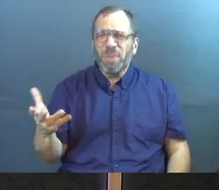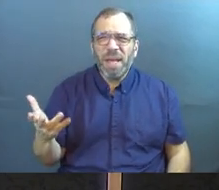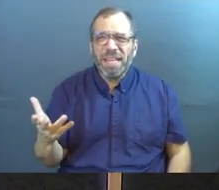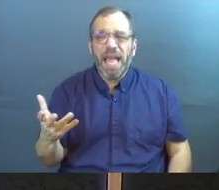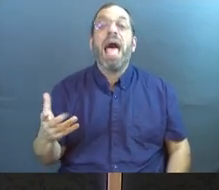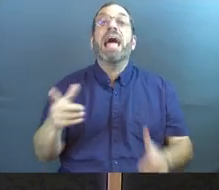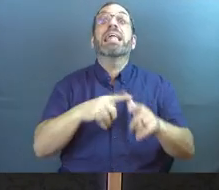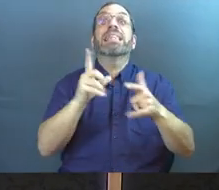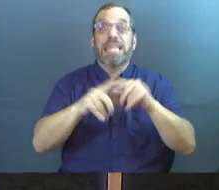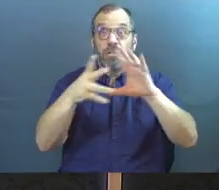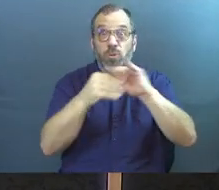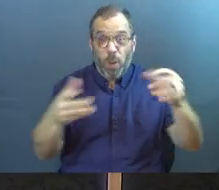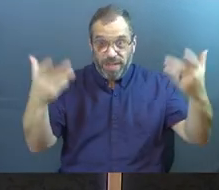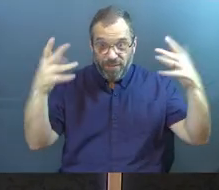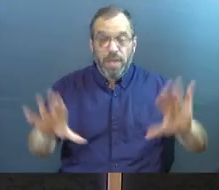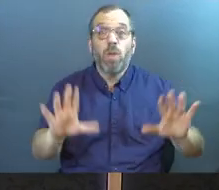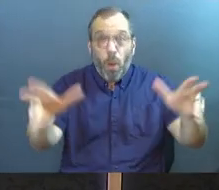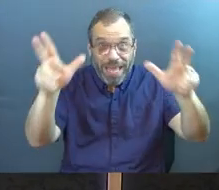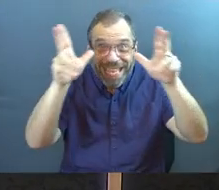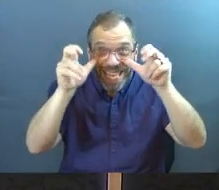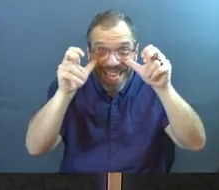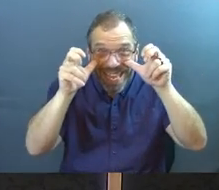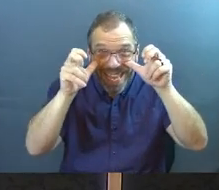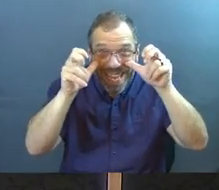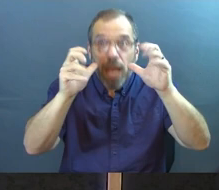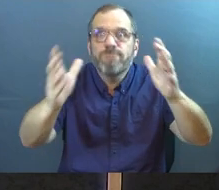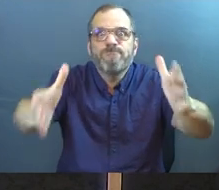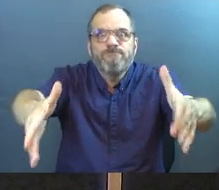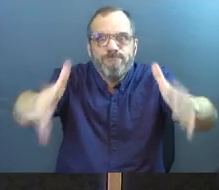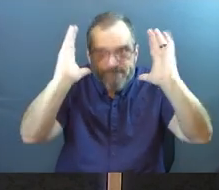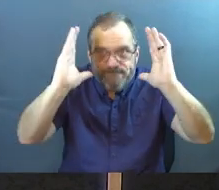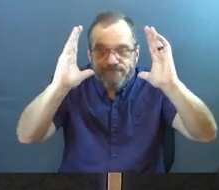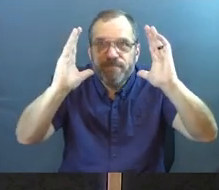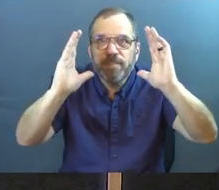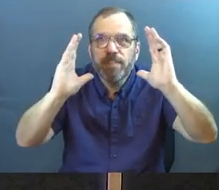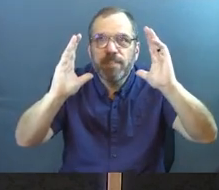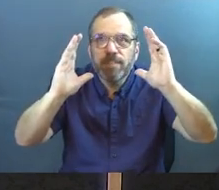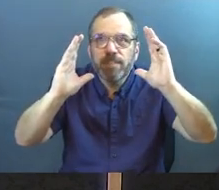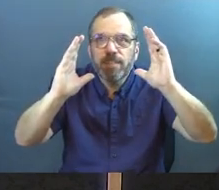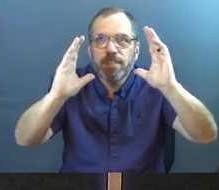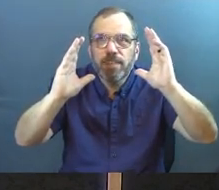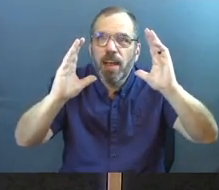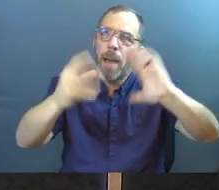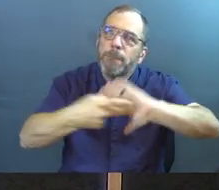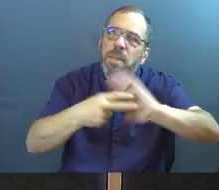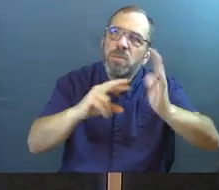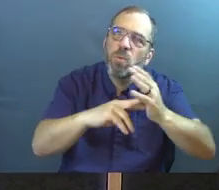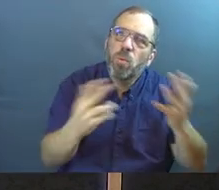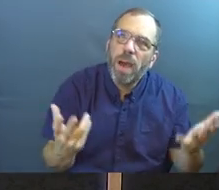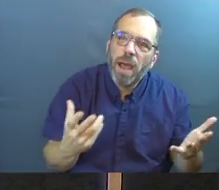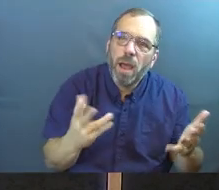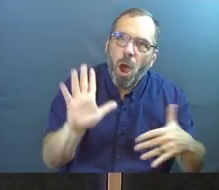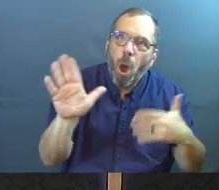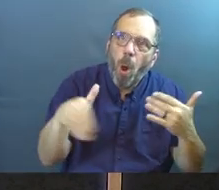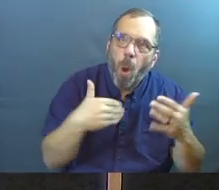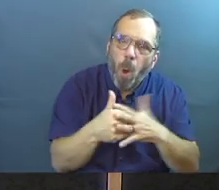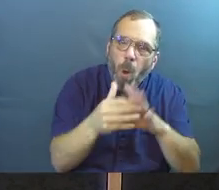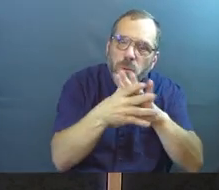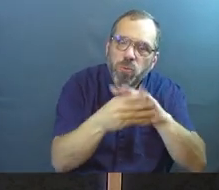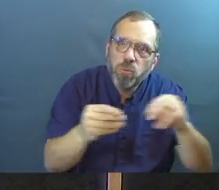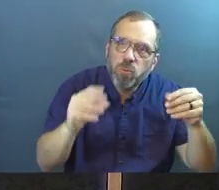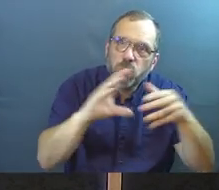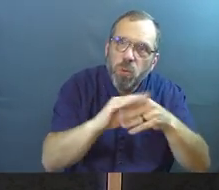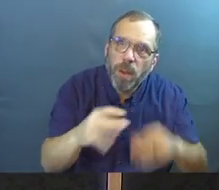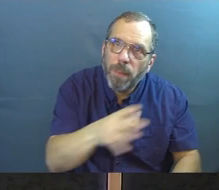closes it with saying, now if you've got ears to hear, you should hear. And what he's indicating to you is that all this whole